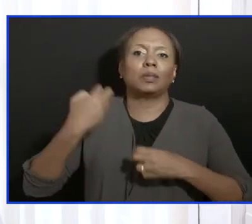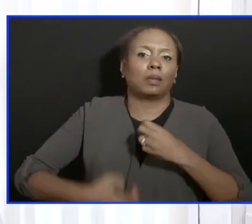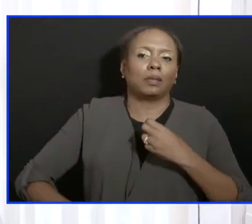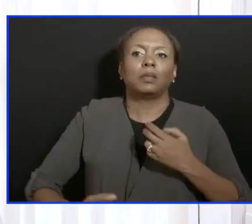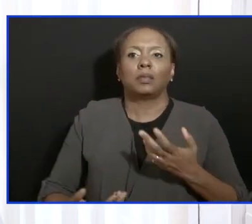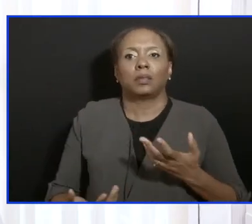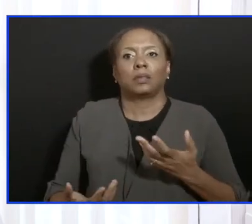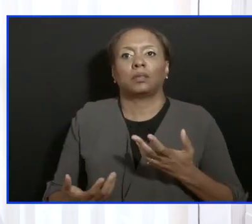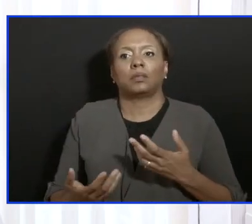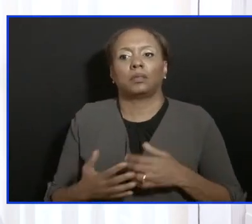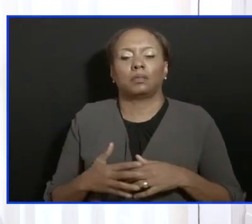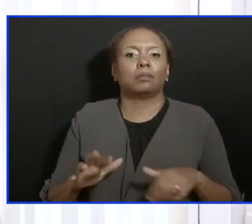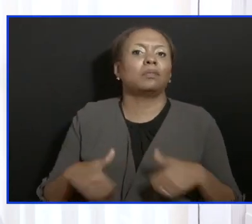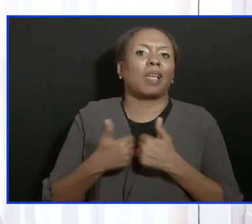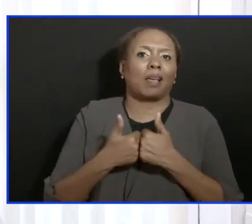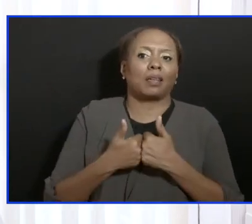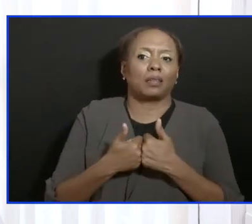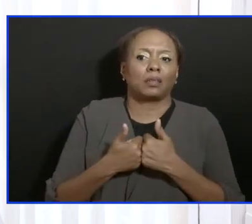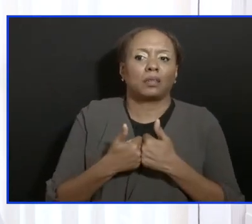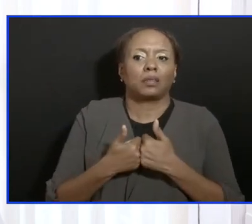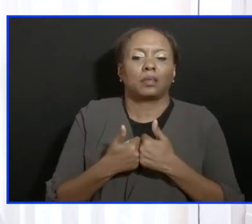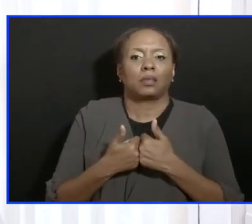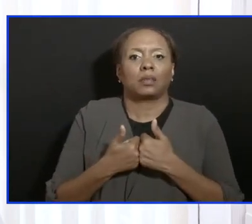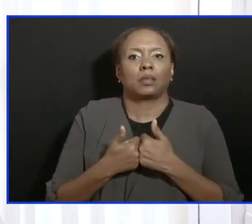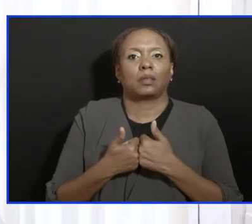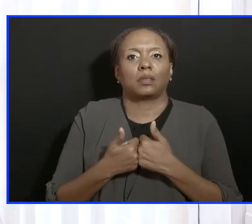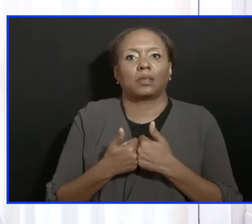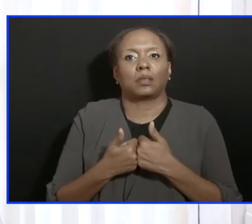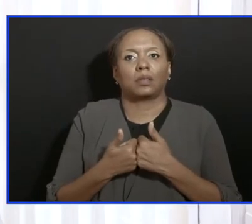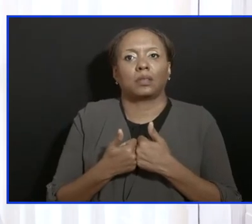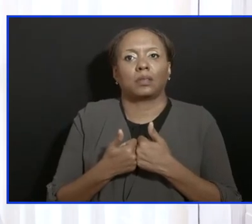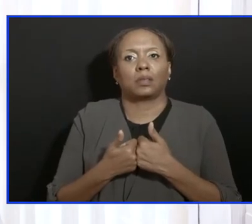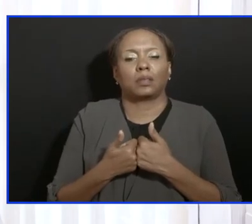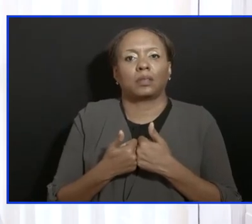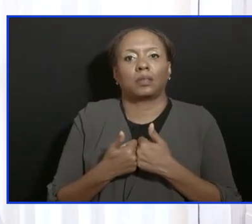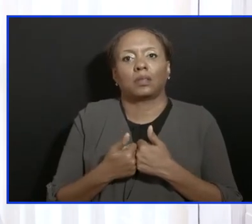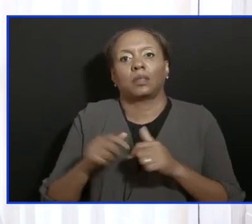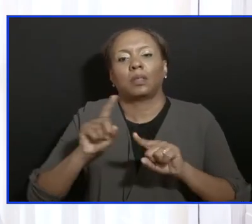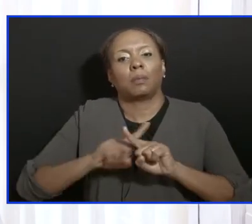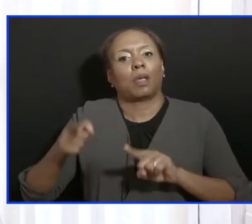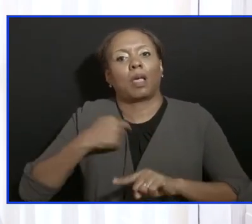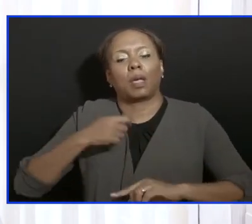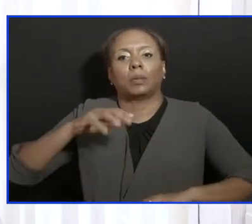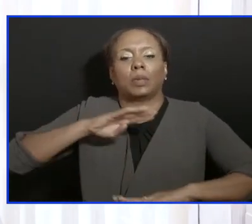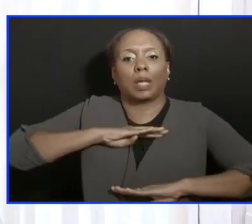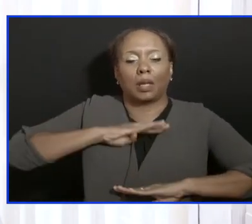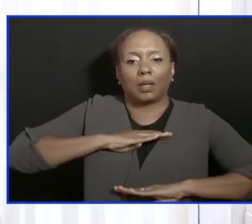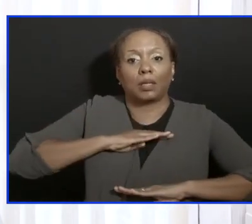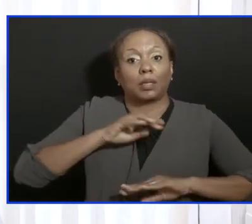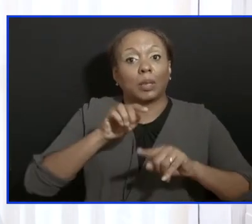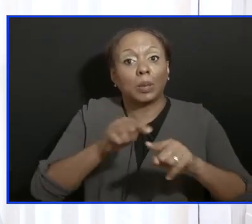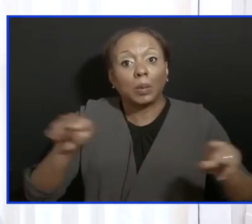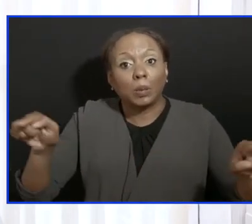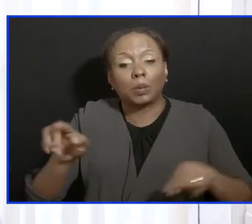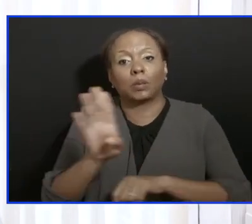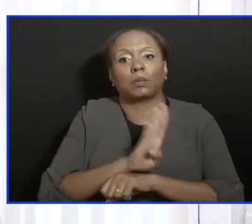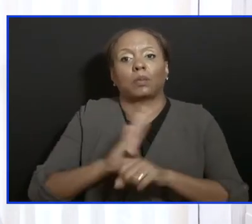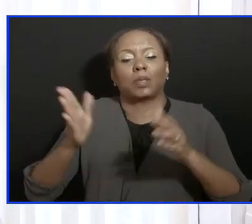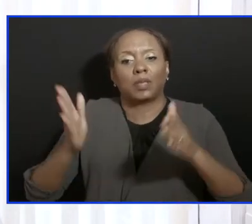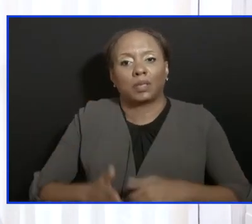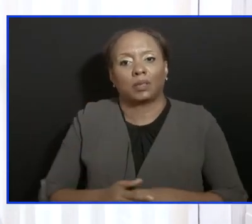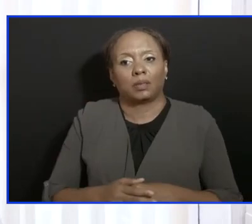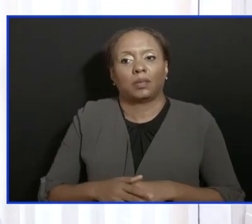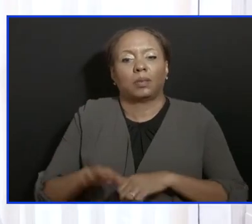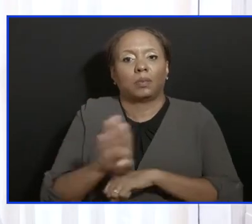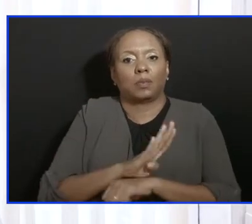to challenge who we are. But I am satisfied that the Barbadians that I know and the Barbadian people